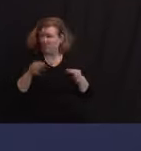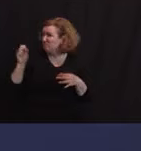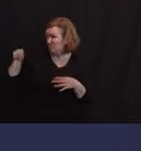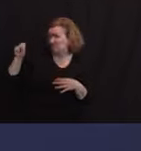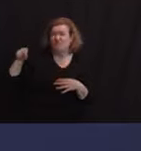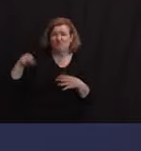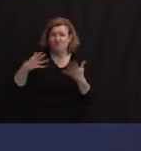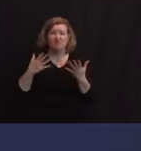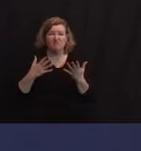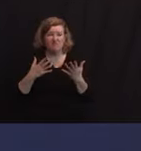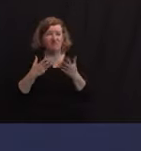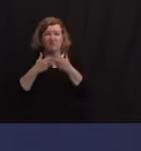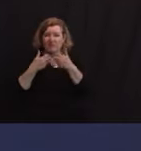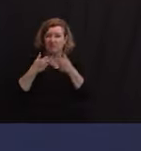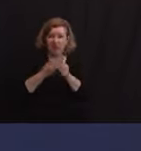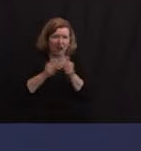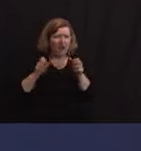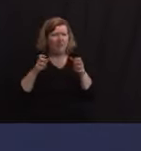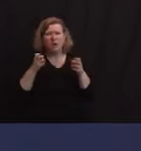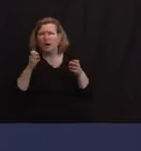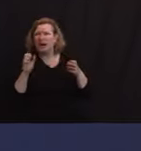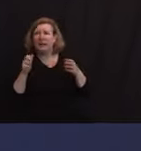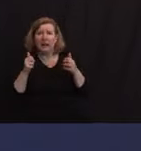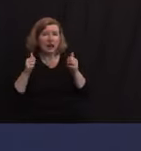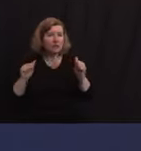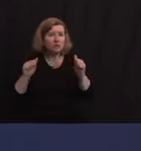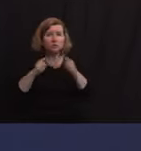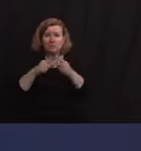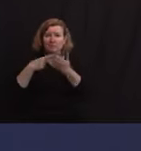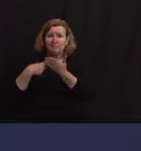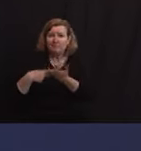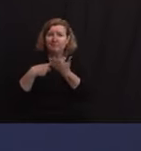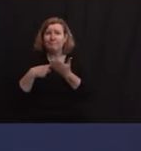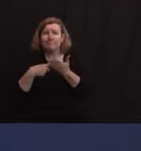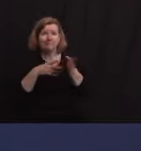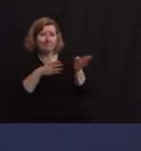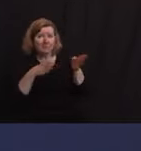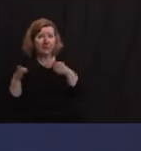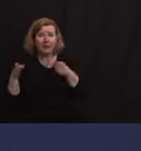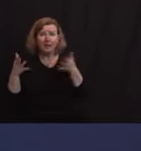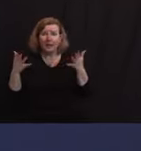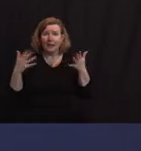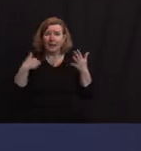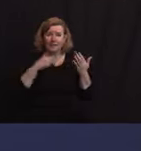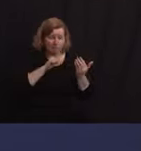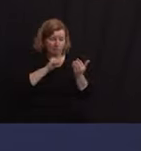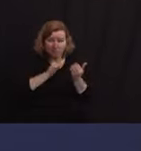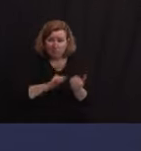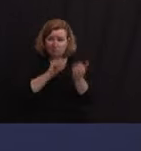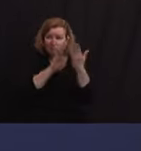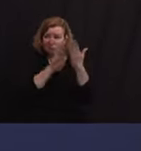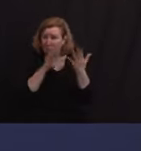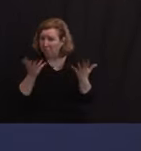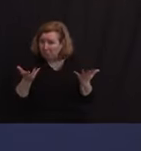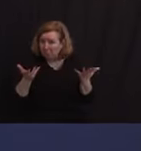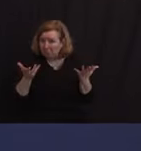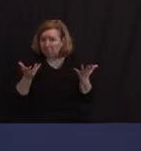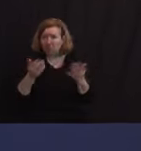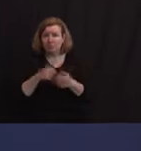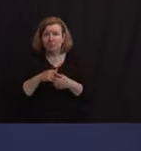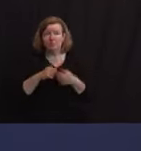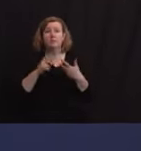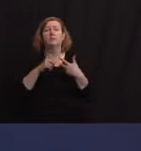efforts, if any, you know, have you guys discussed, or are there plans in the work to try to increase this? And finally,